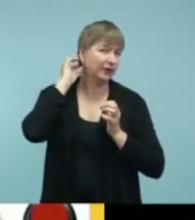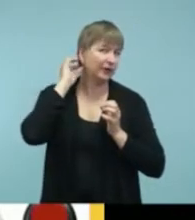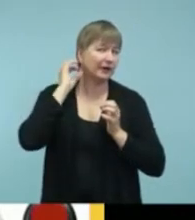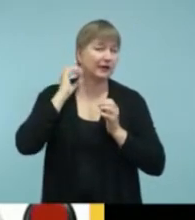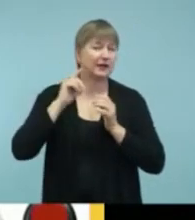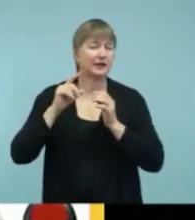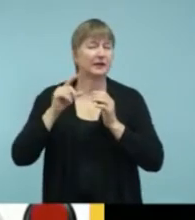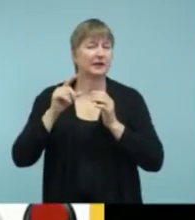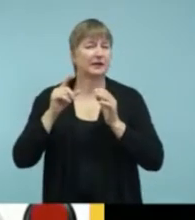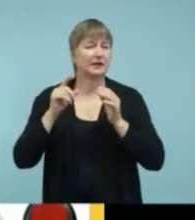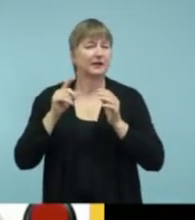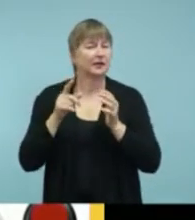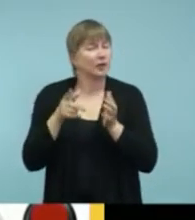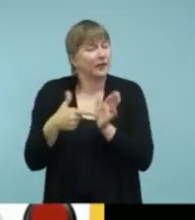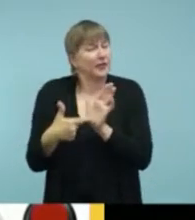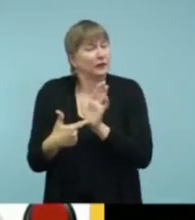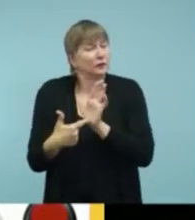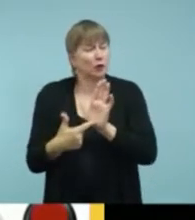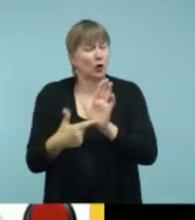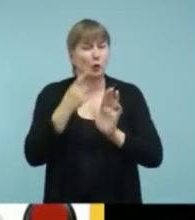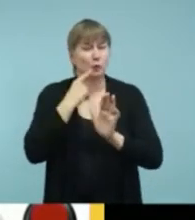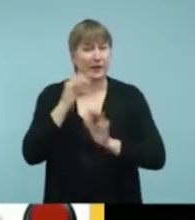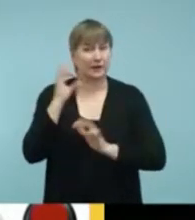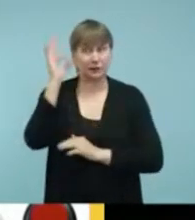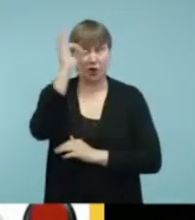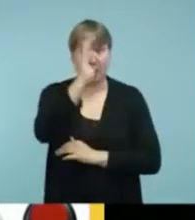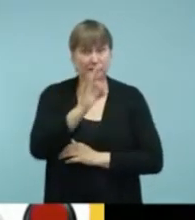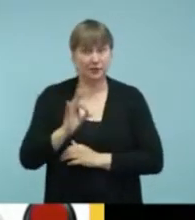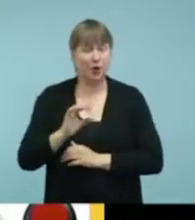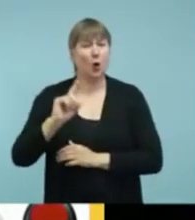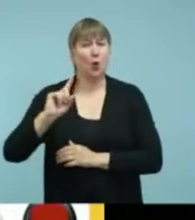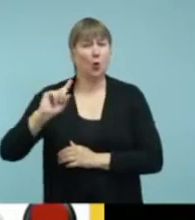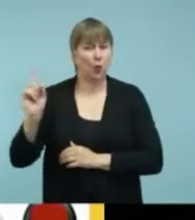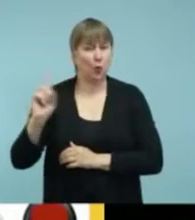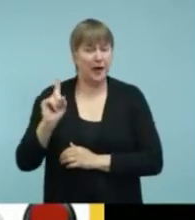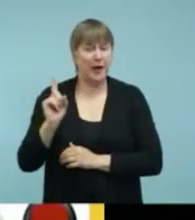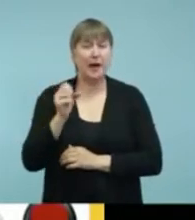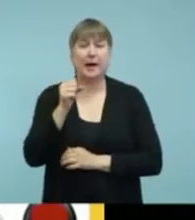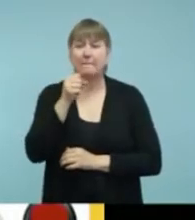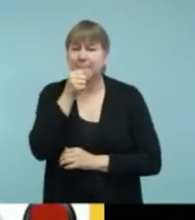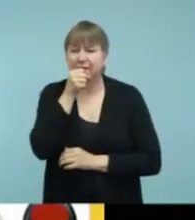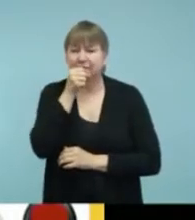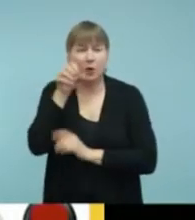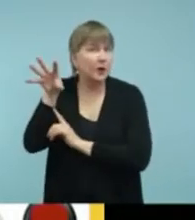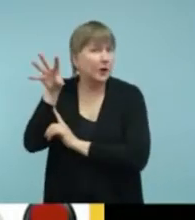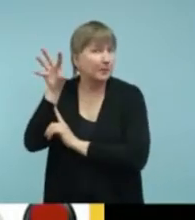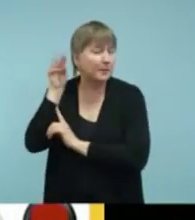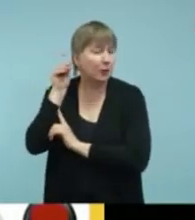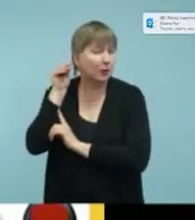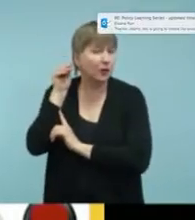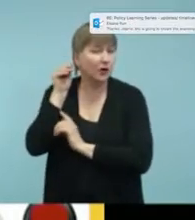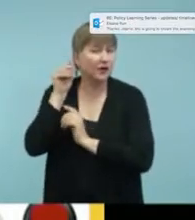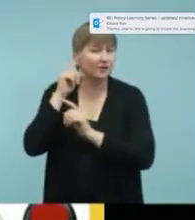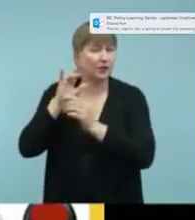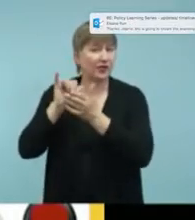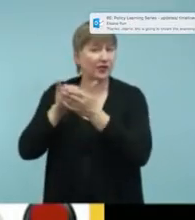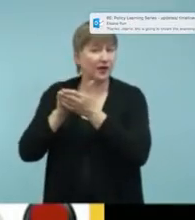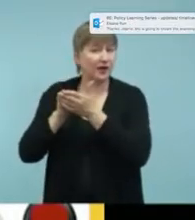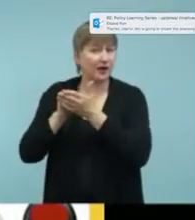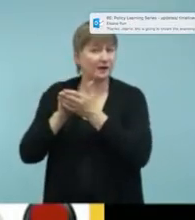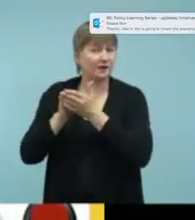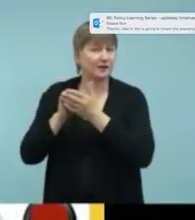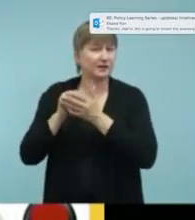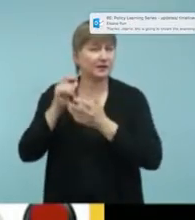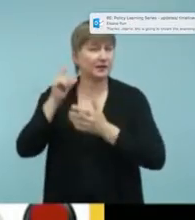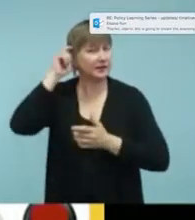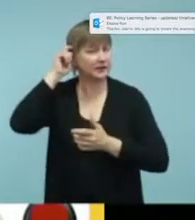show is where the environmental microphone is on the amplification. So, think